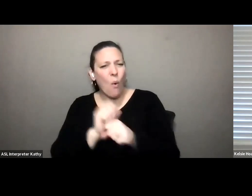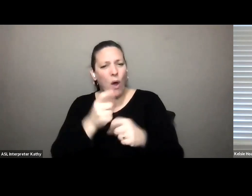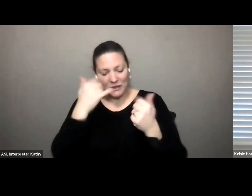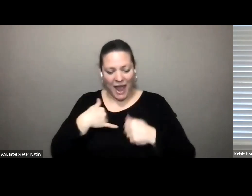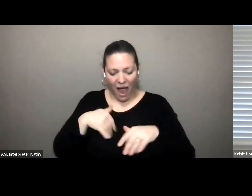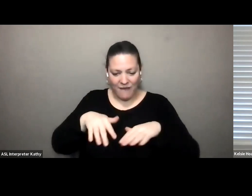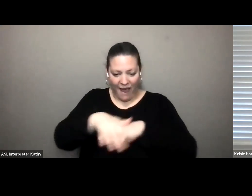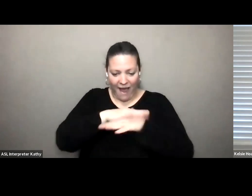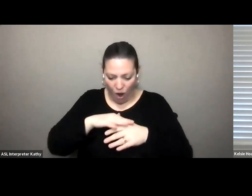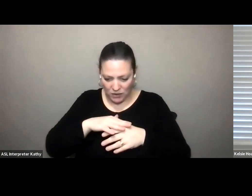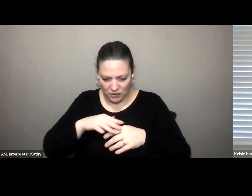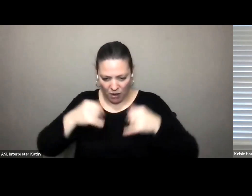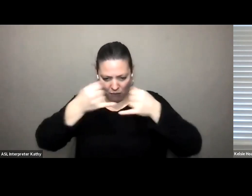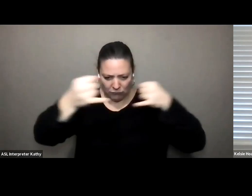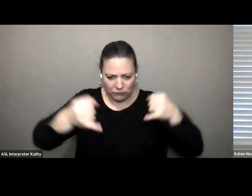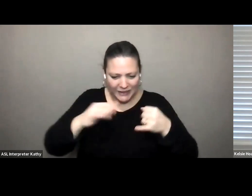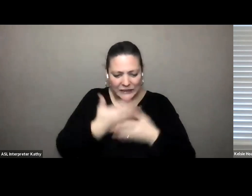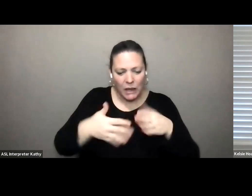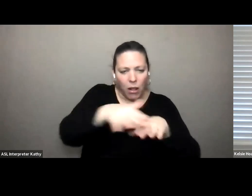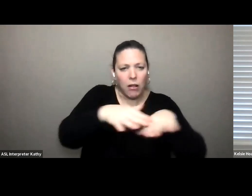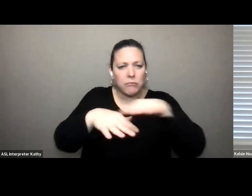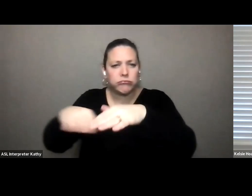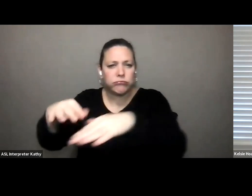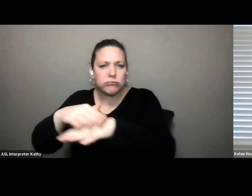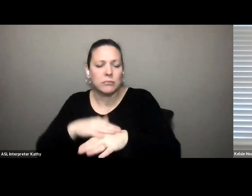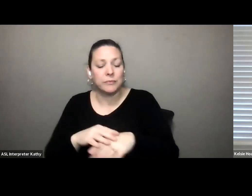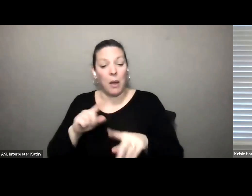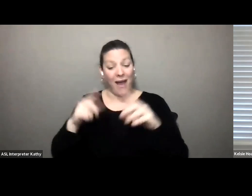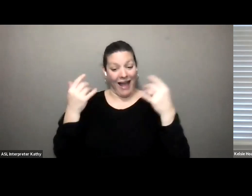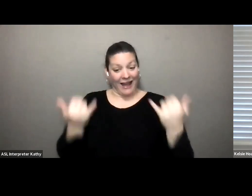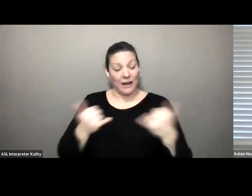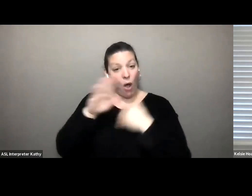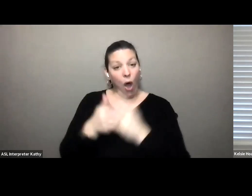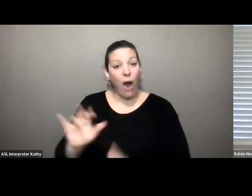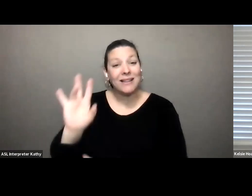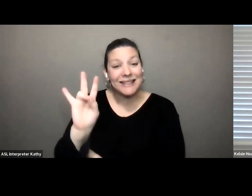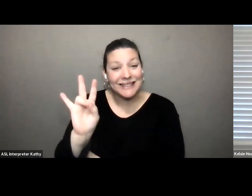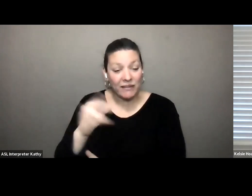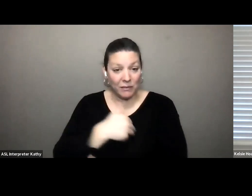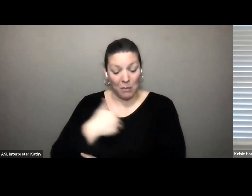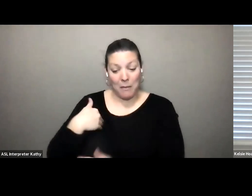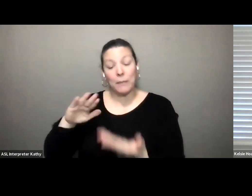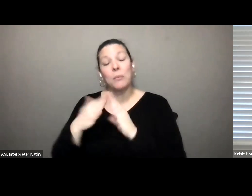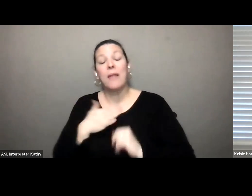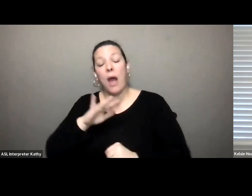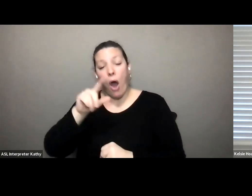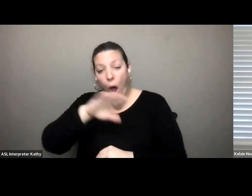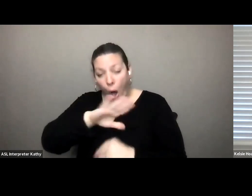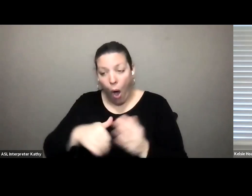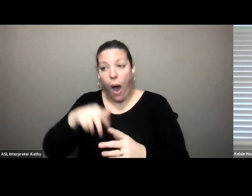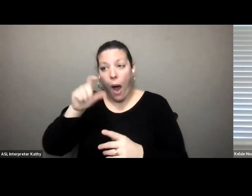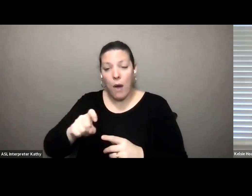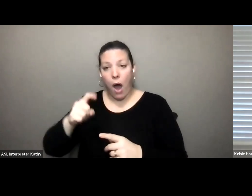so currently as it stands all seven member communities must all unanimously